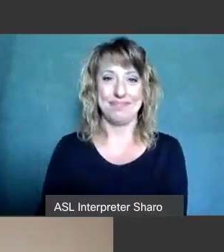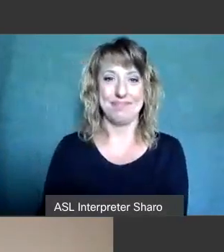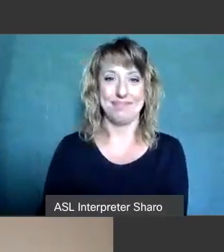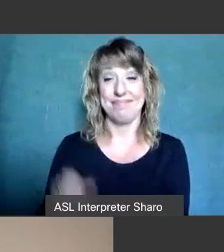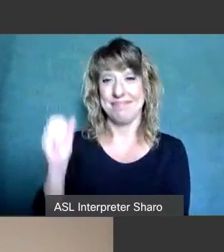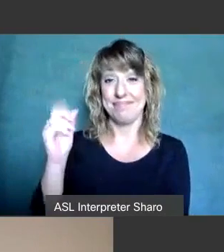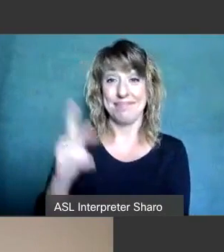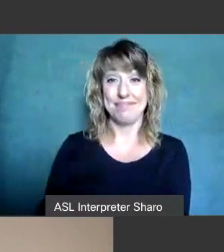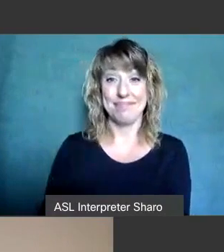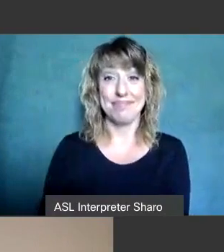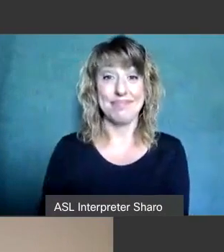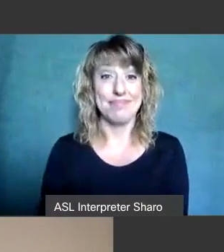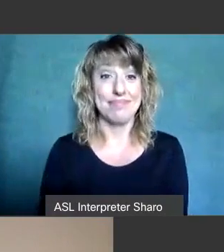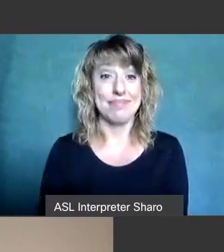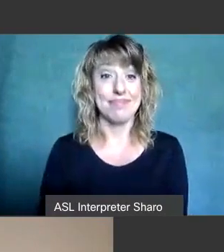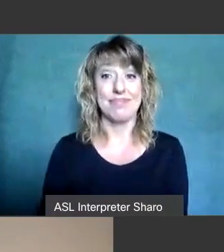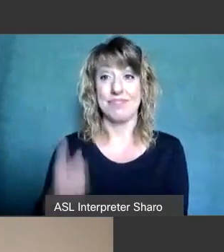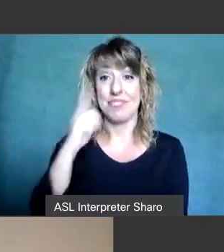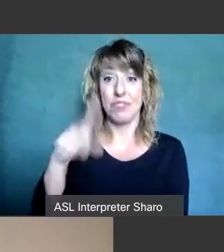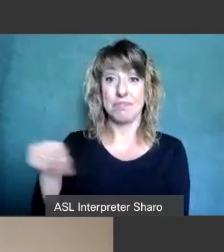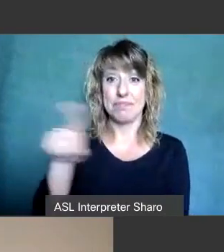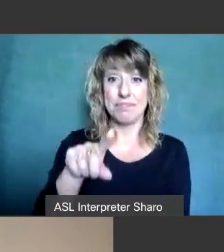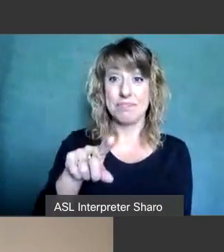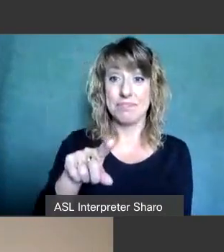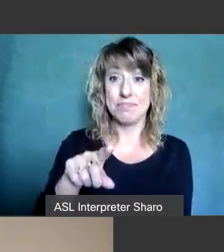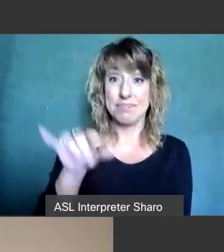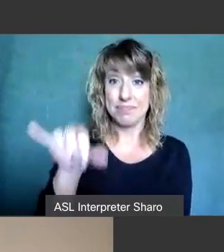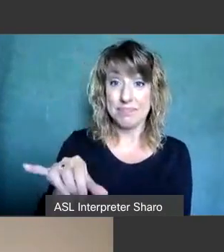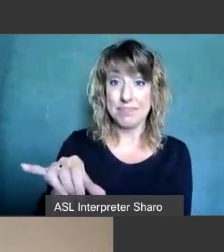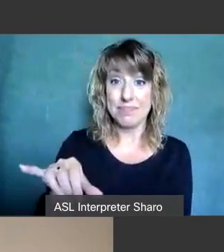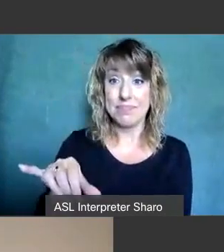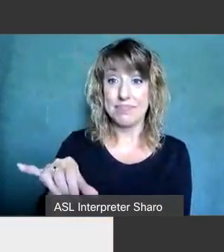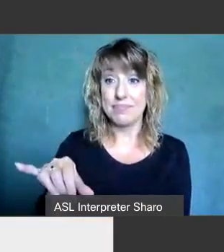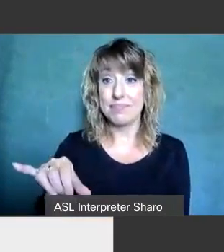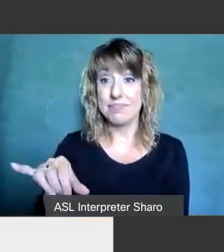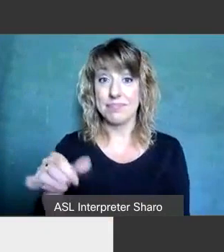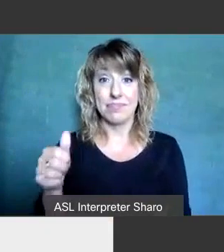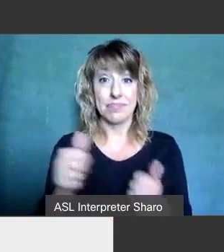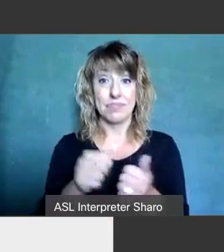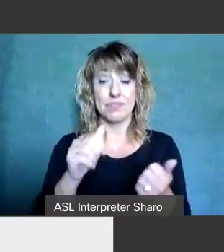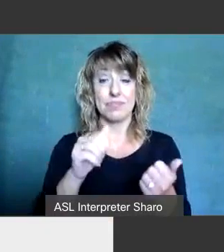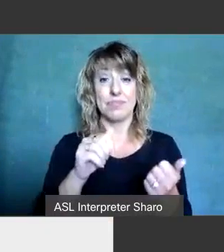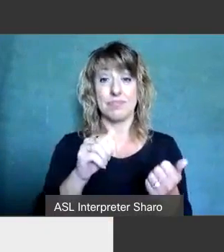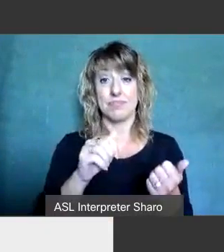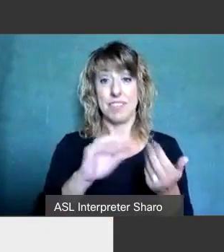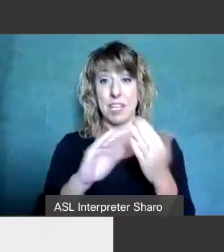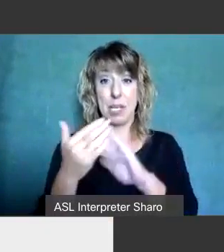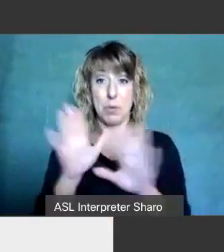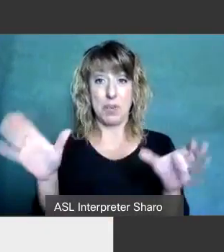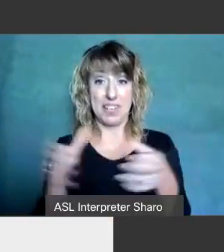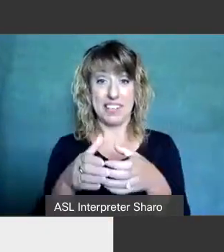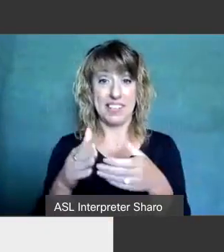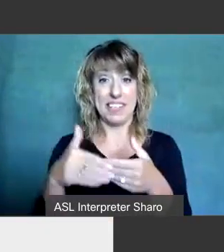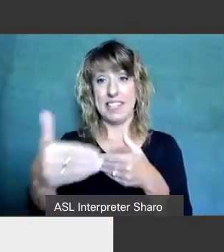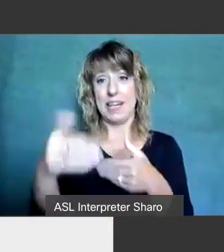um for those of you who are staying um with the community alliance next are the pop-up